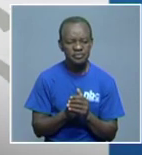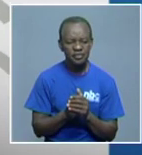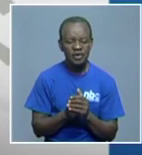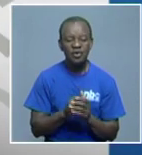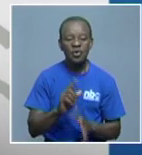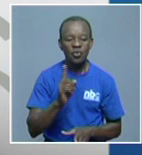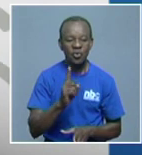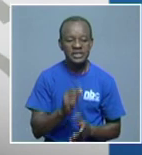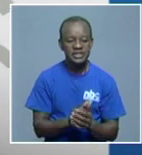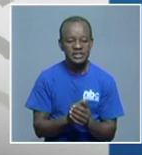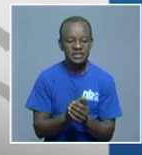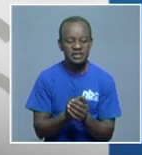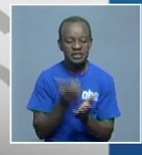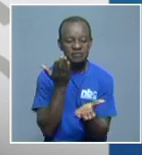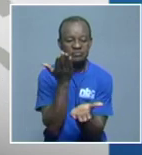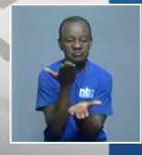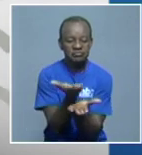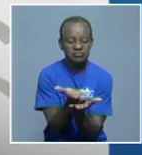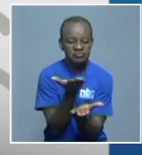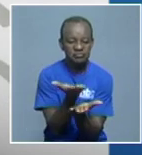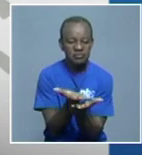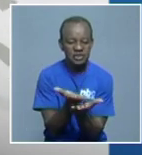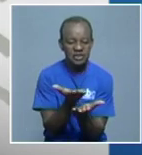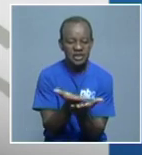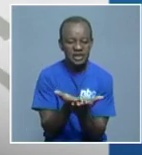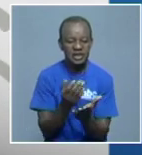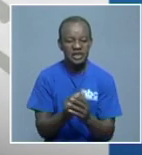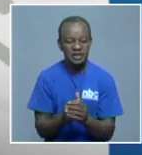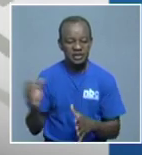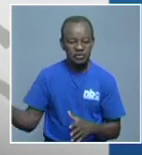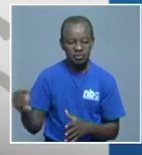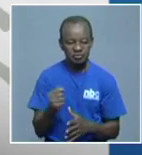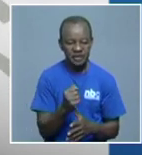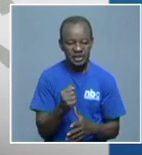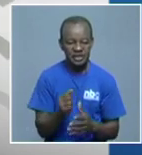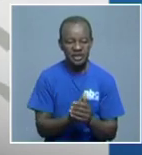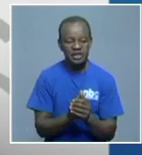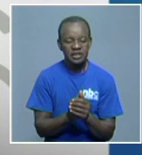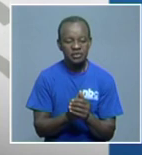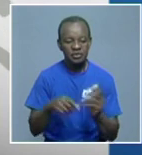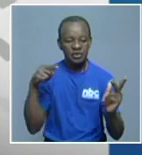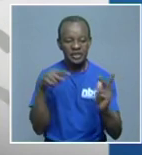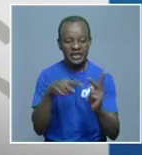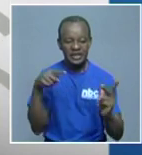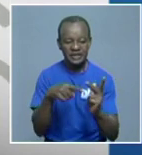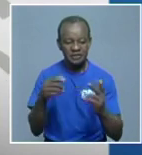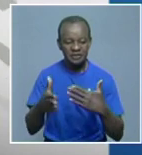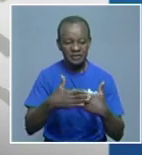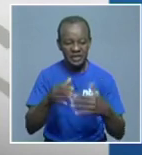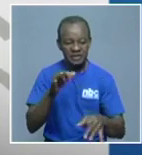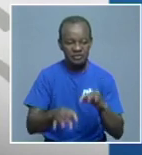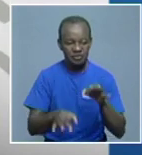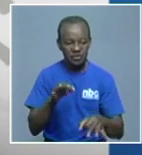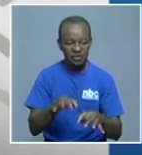any person that is not happy with a decision of a court can then appeal to the superior